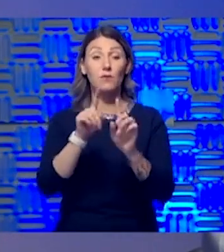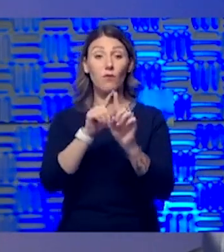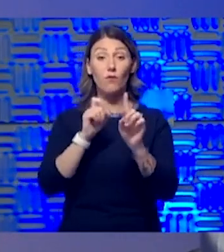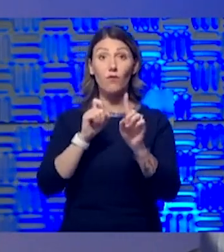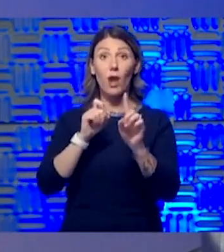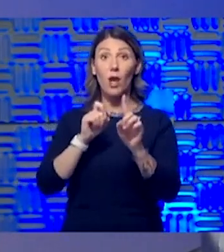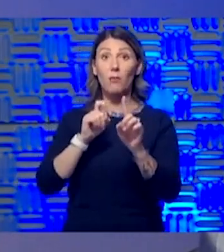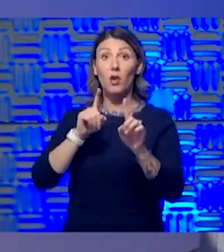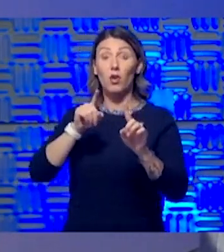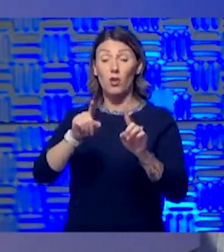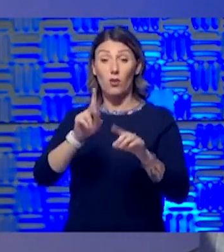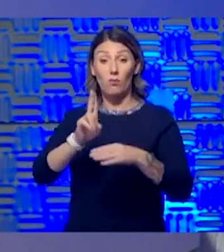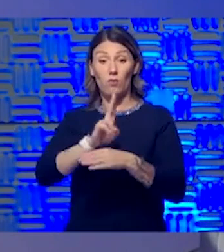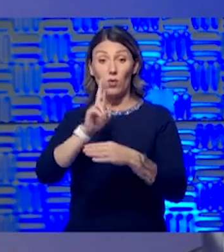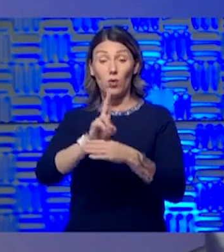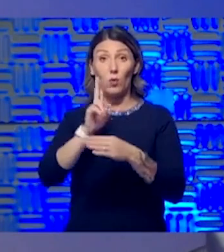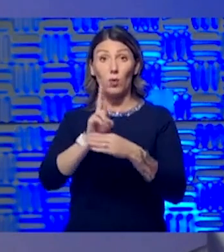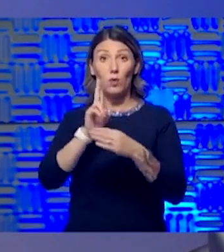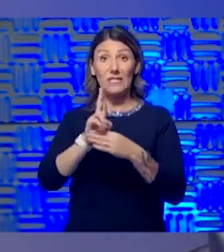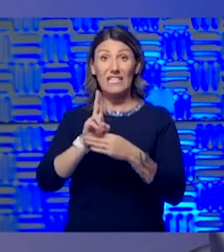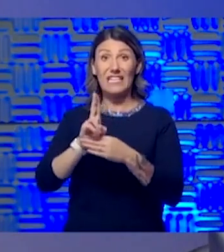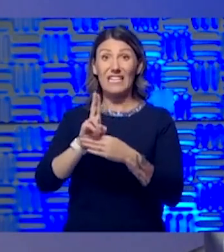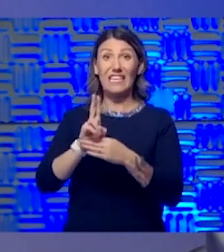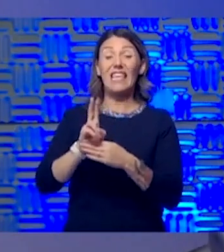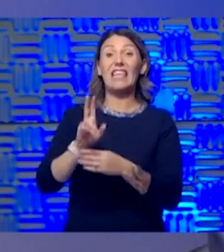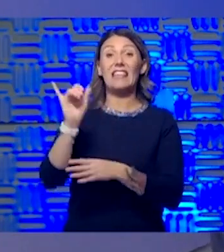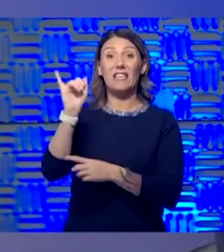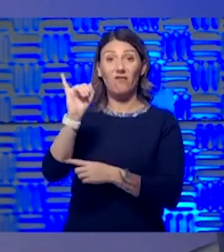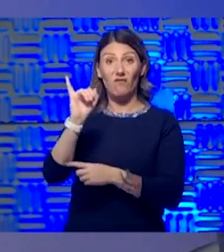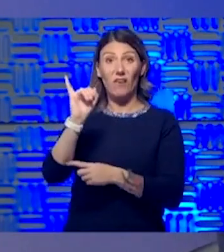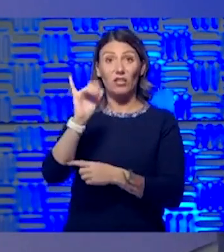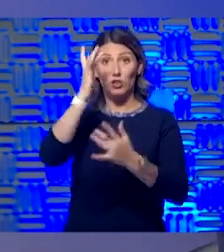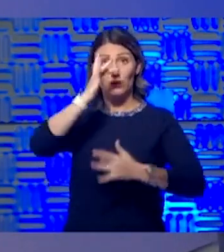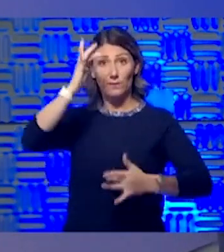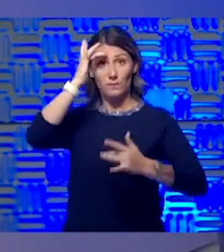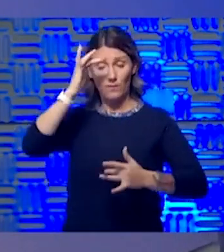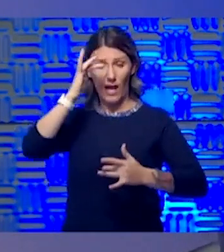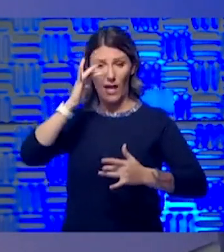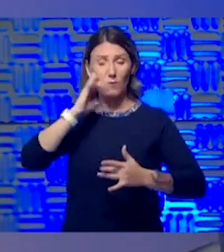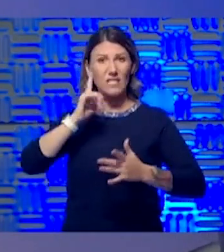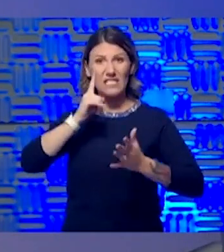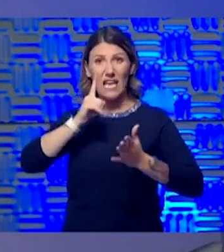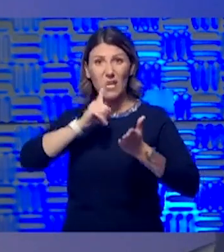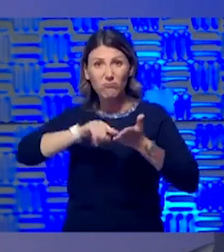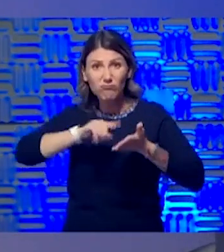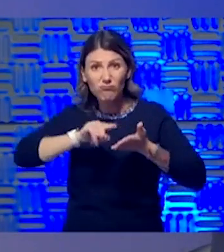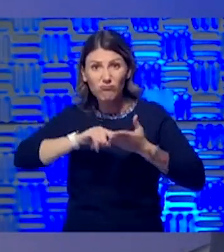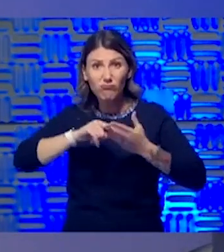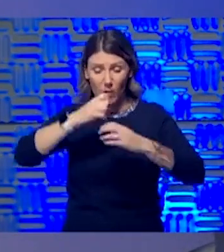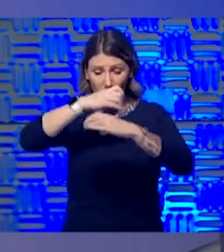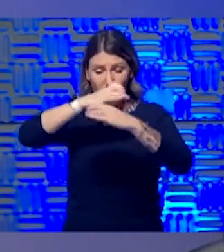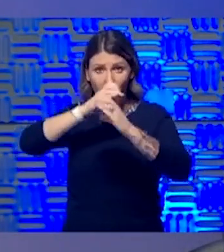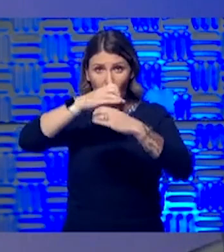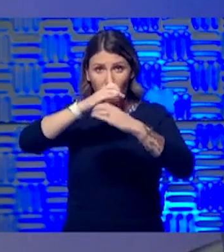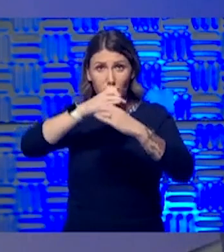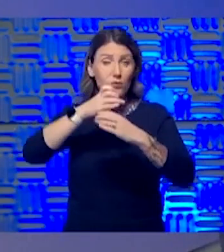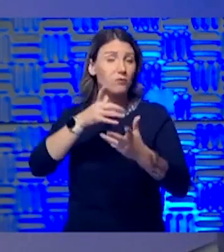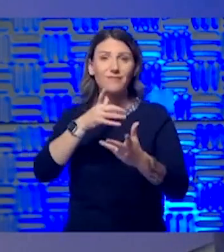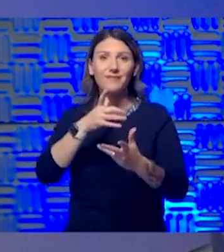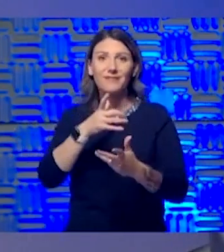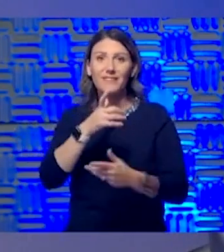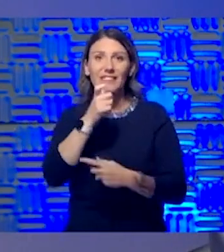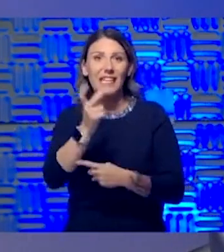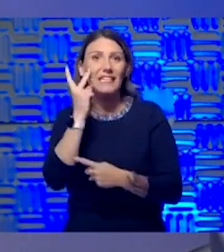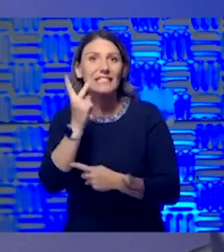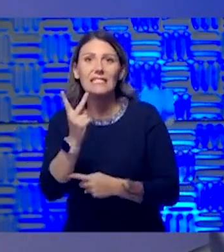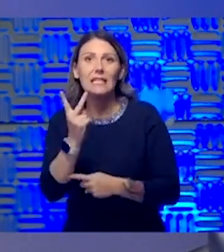have not been able to culture any infectious virus. So we don't really think that you are infectious at that point. But, yeah, we have seen patients come